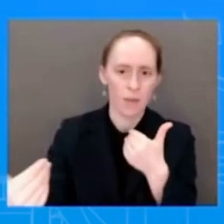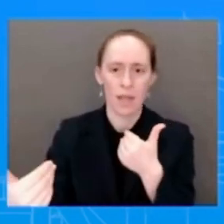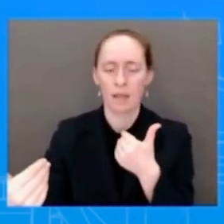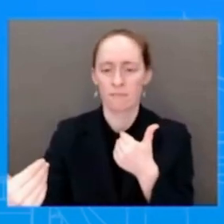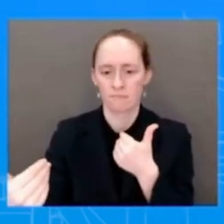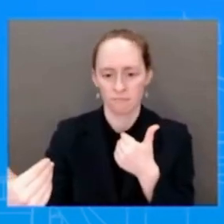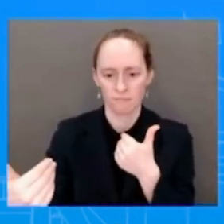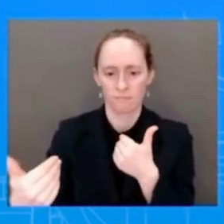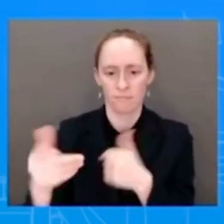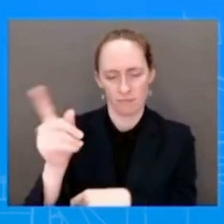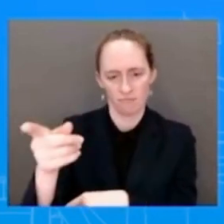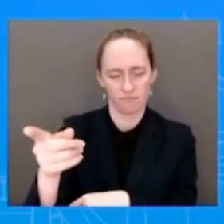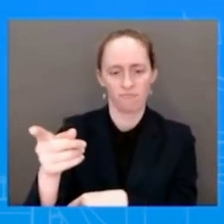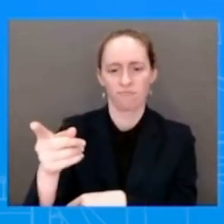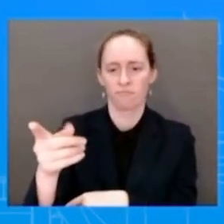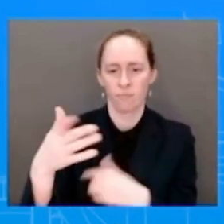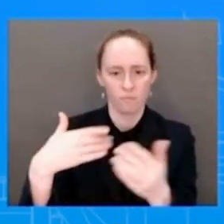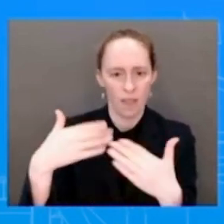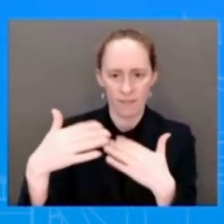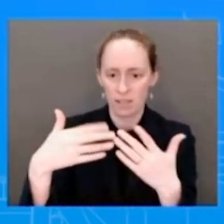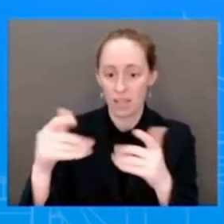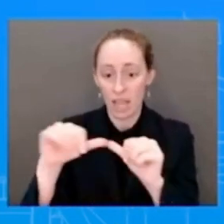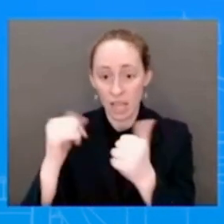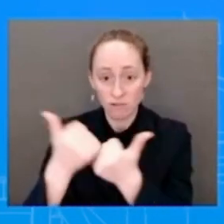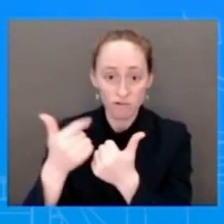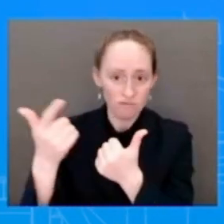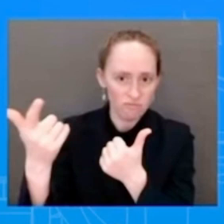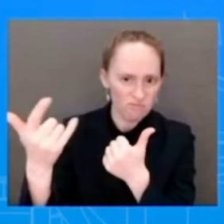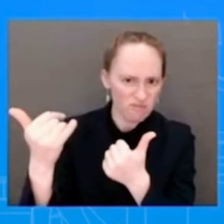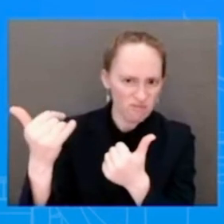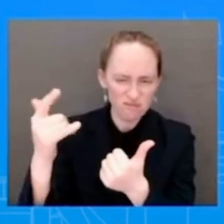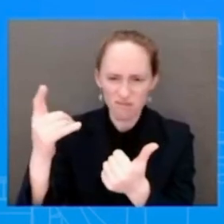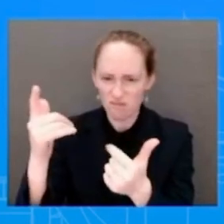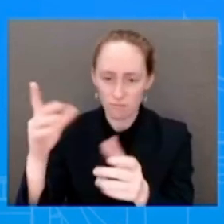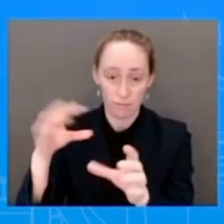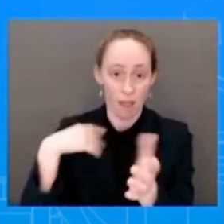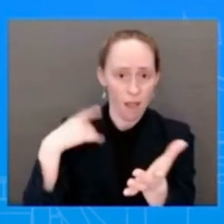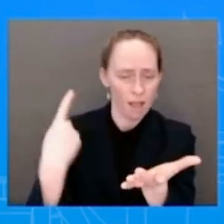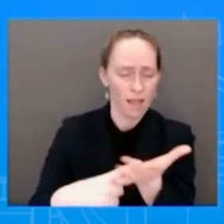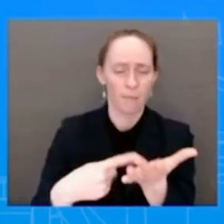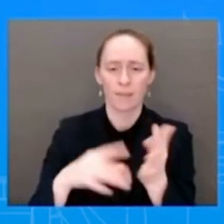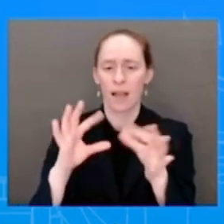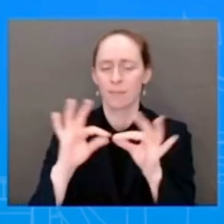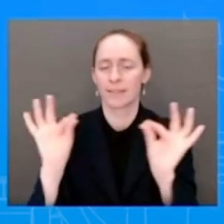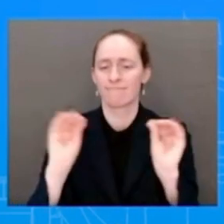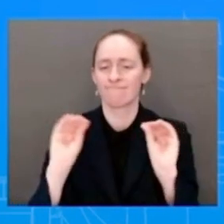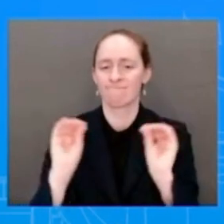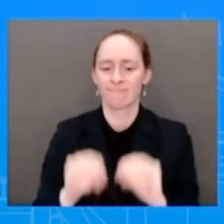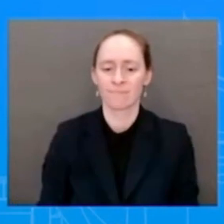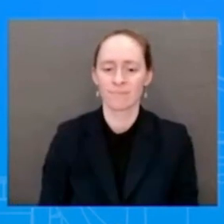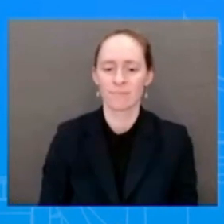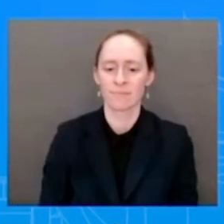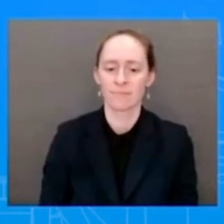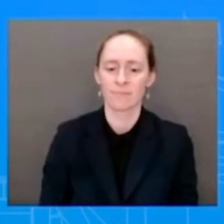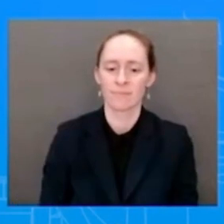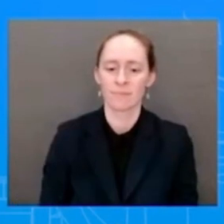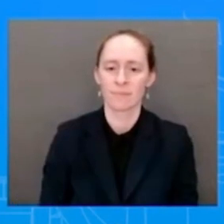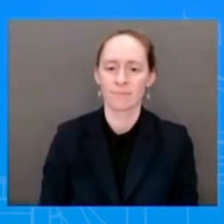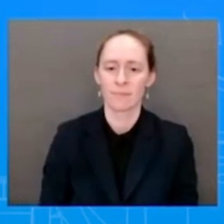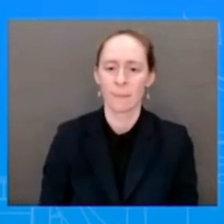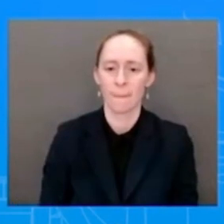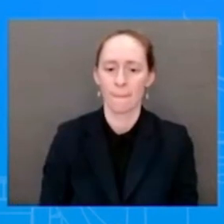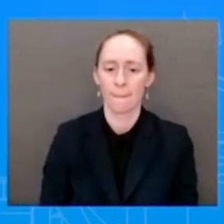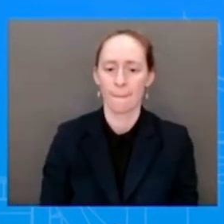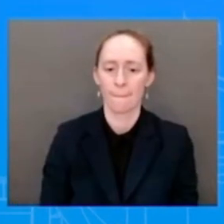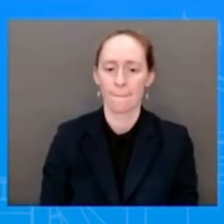agencies that's involved here. I'm just not going to comment beyond that. It sounded like you had something to say on the other one. Yes. What's your view of the Supreme Court? How have they